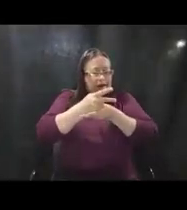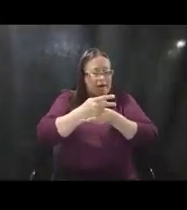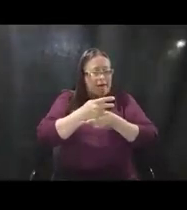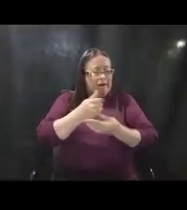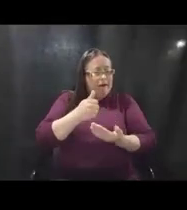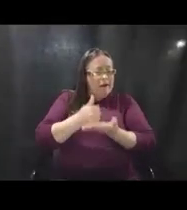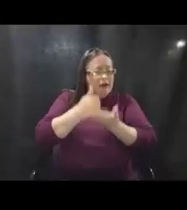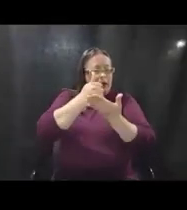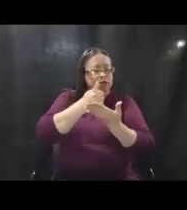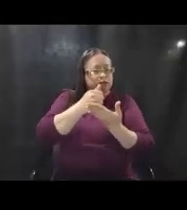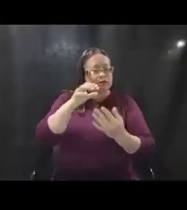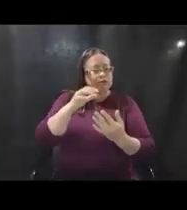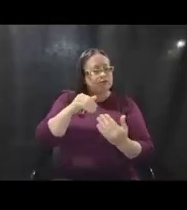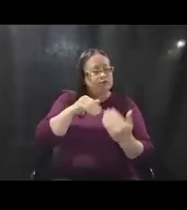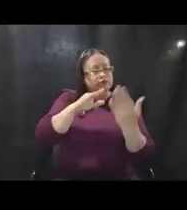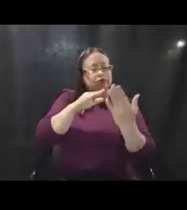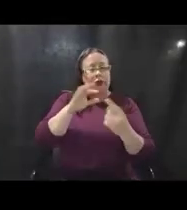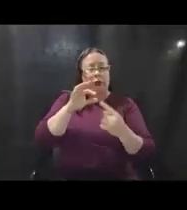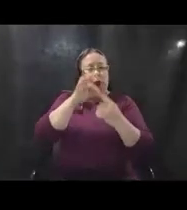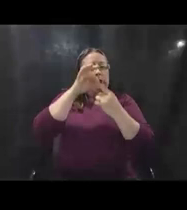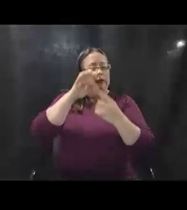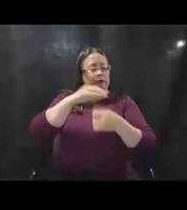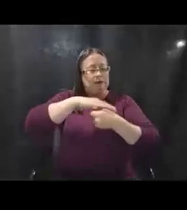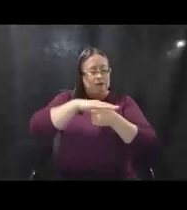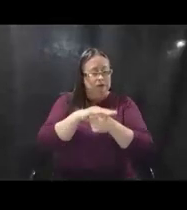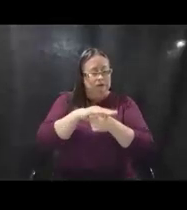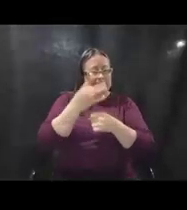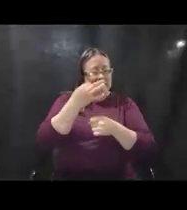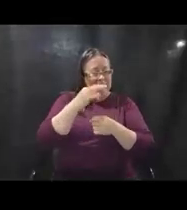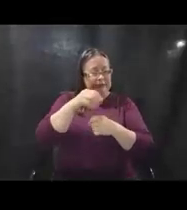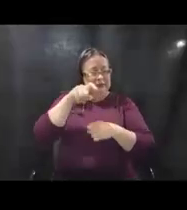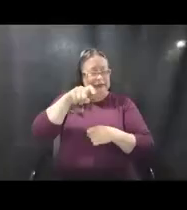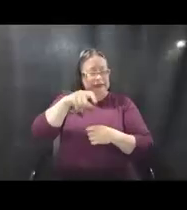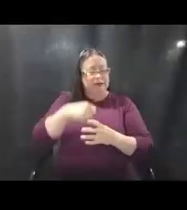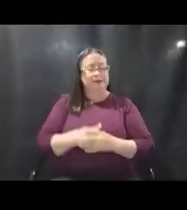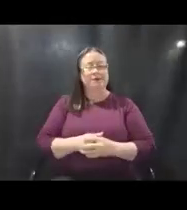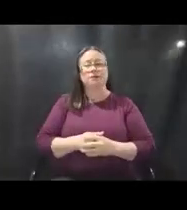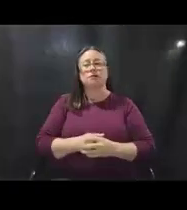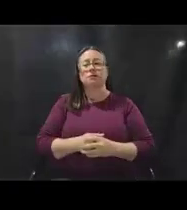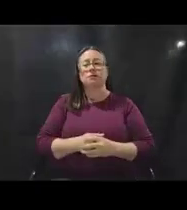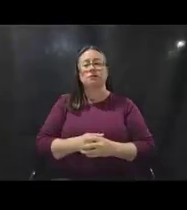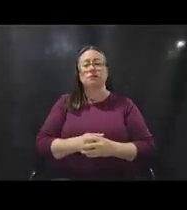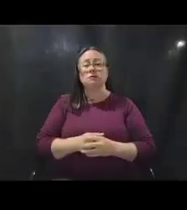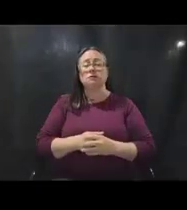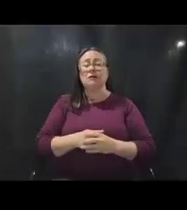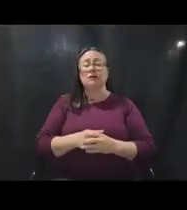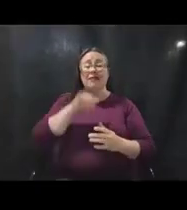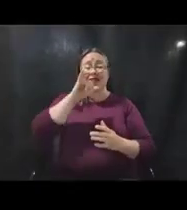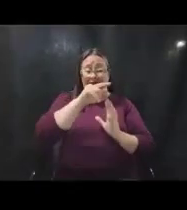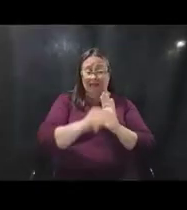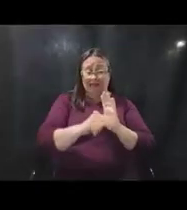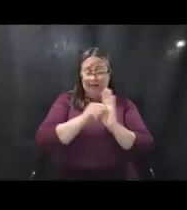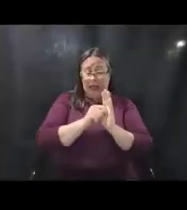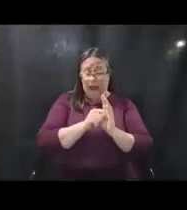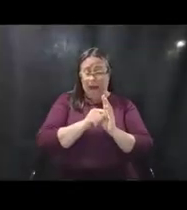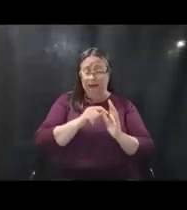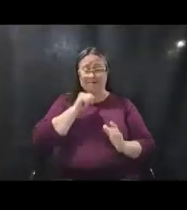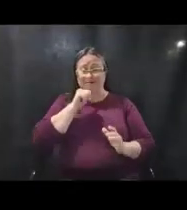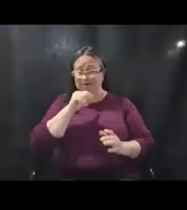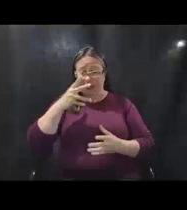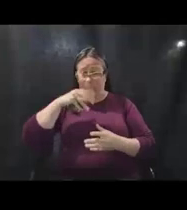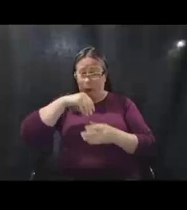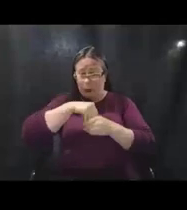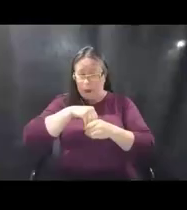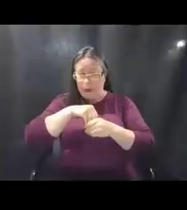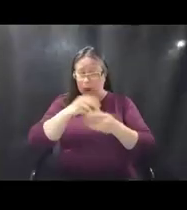address the unique needs of COVID-19. Um, so what we, what we did not include at that time, uh, were